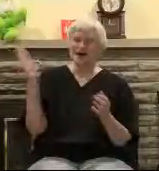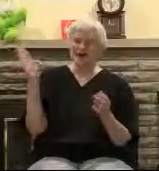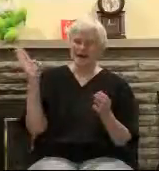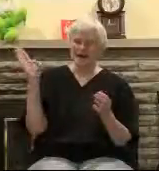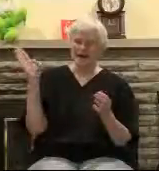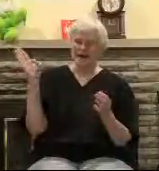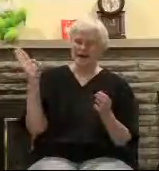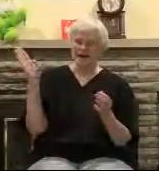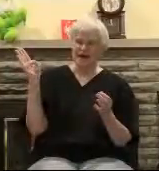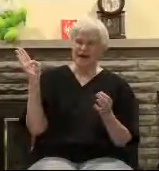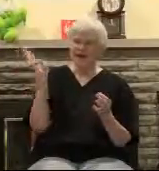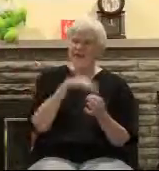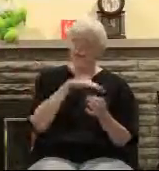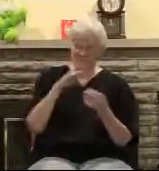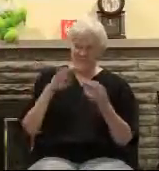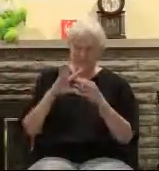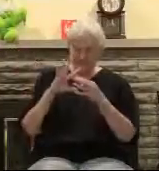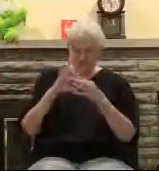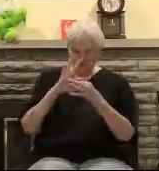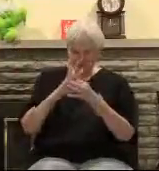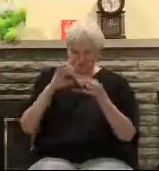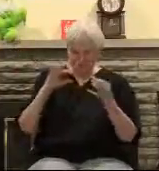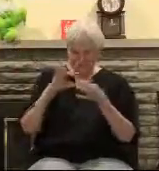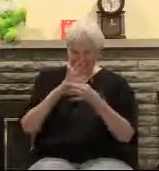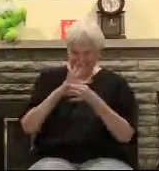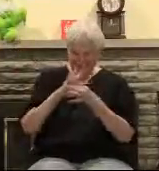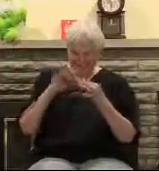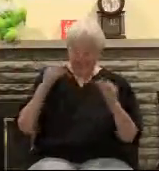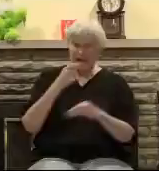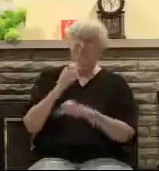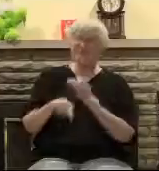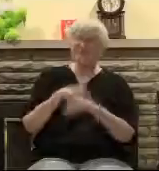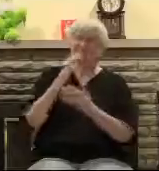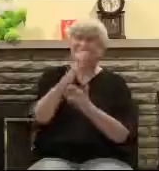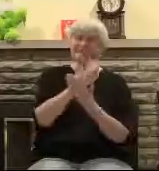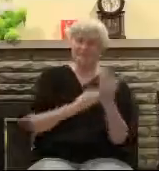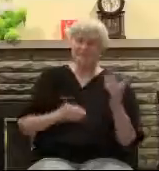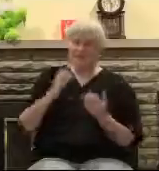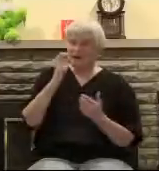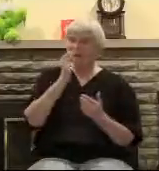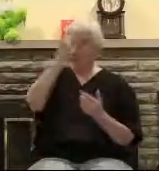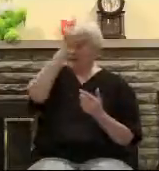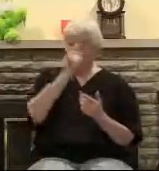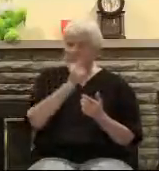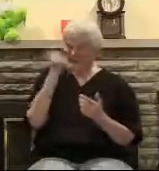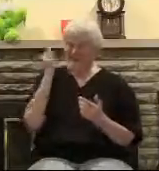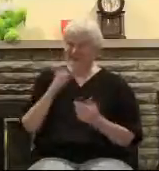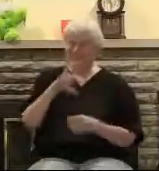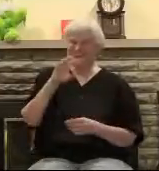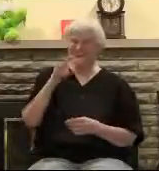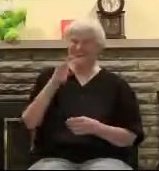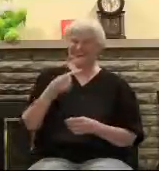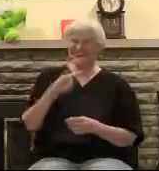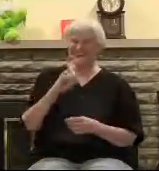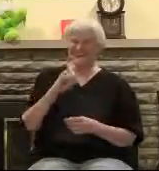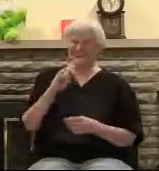or any of the pagan gods or anything like that. Those were, for the most part, not all of it, a lot of